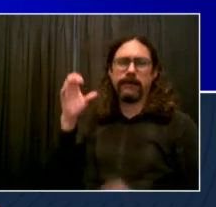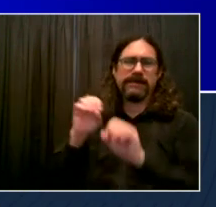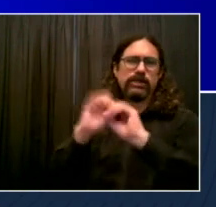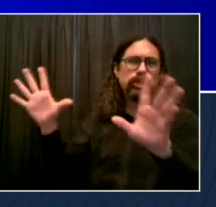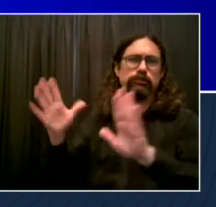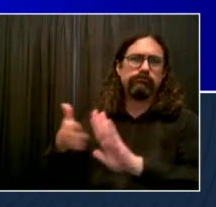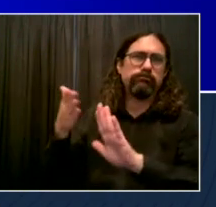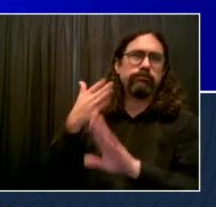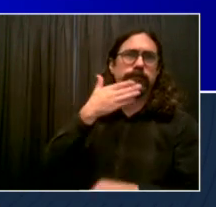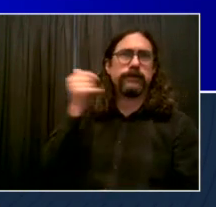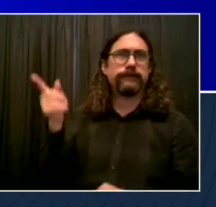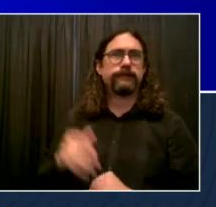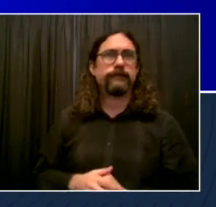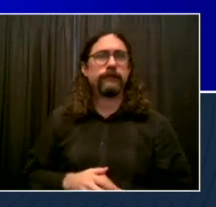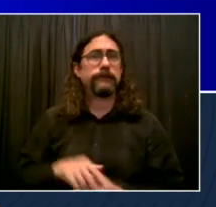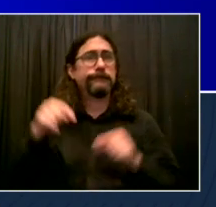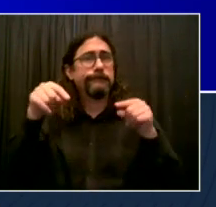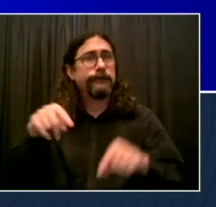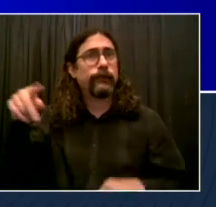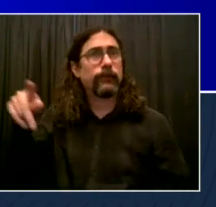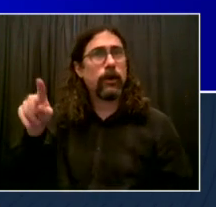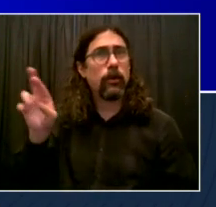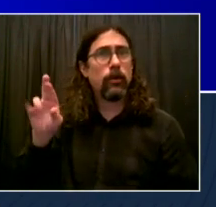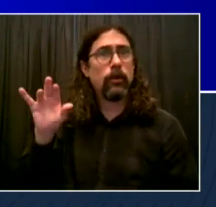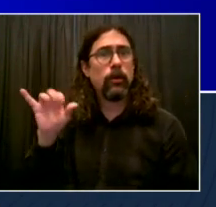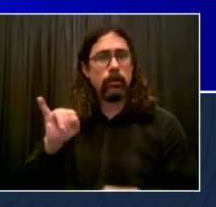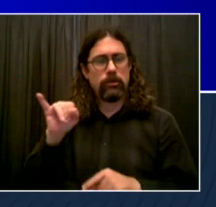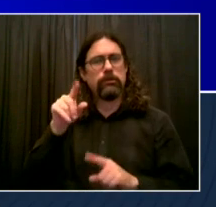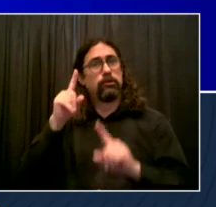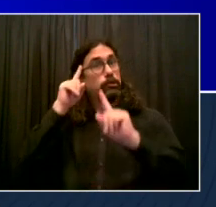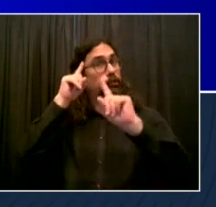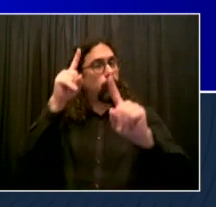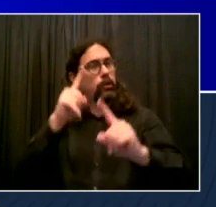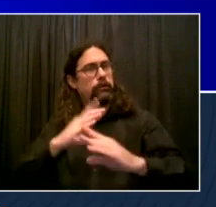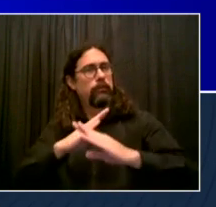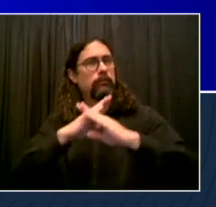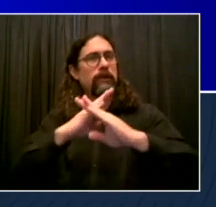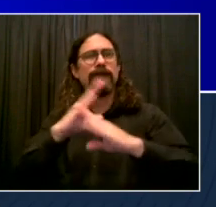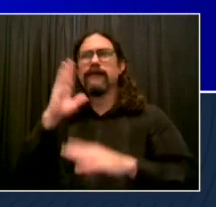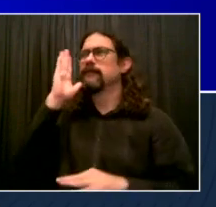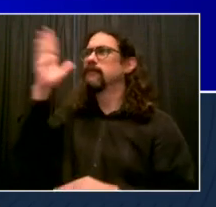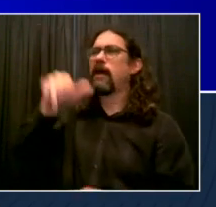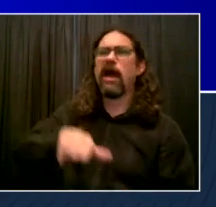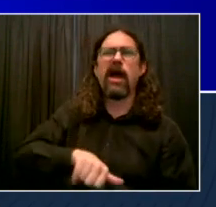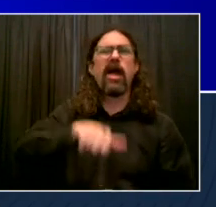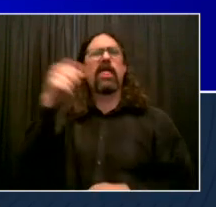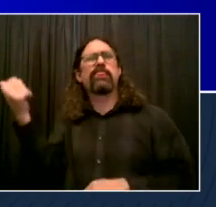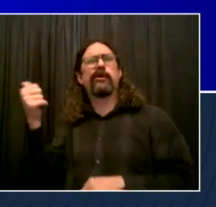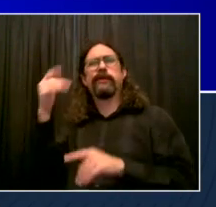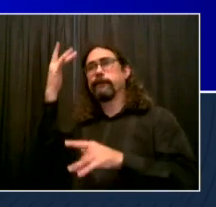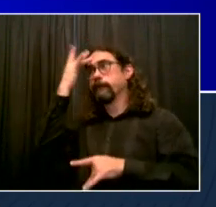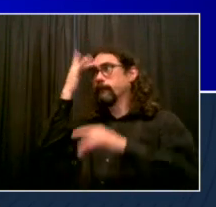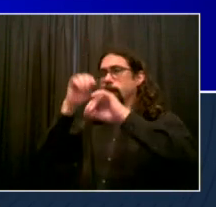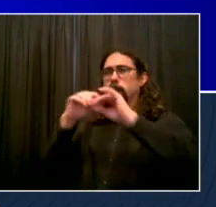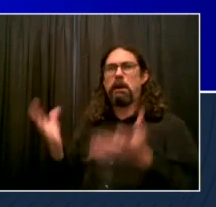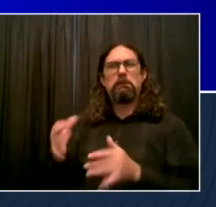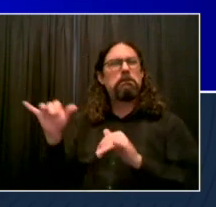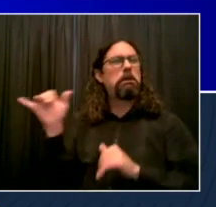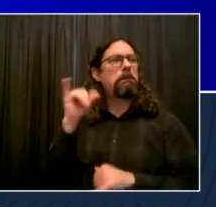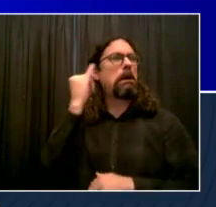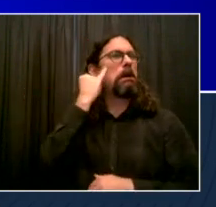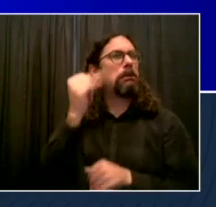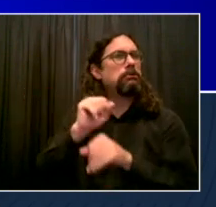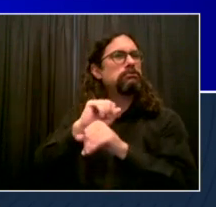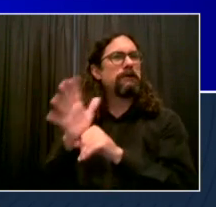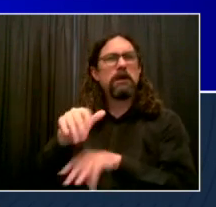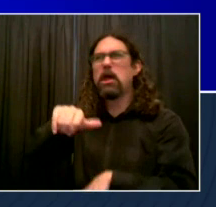case scenario, handle them in a way we've never been able to before. But at the same time, recognizing the real issues of